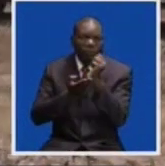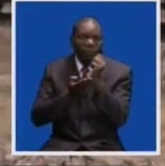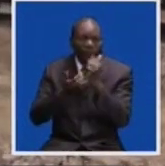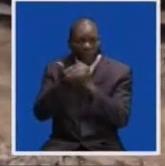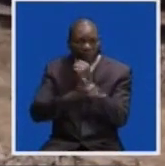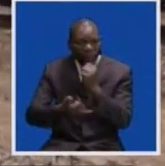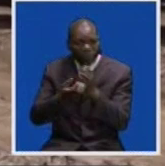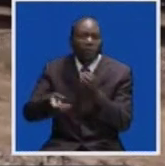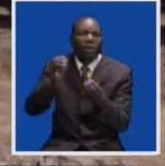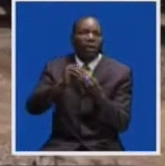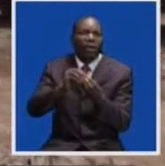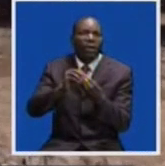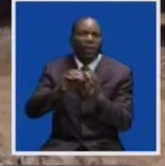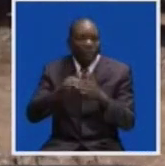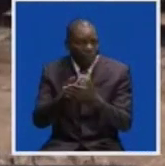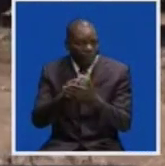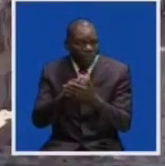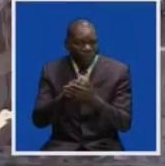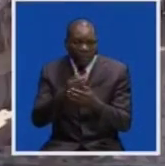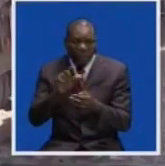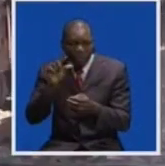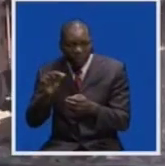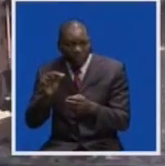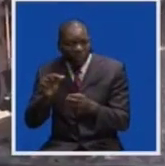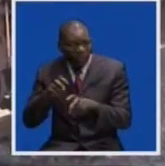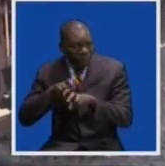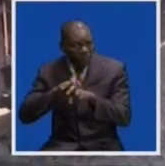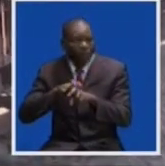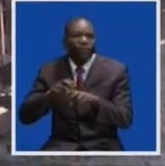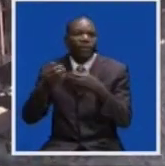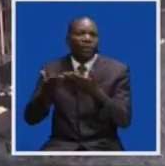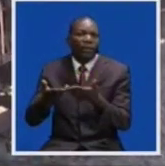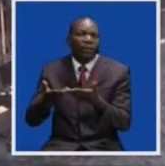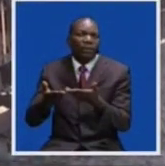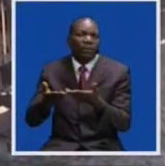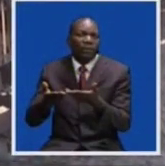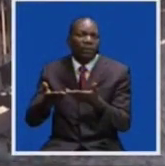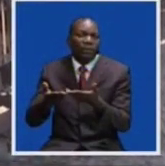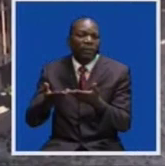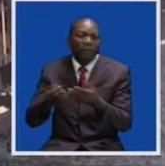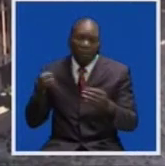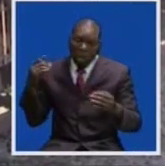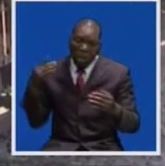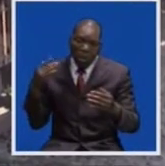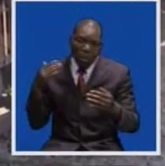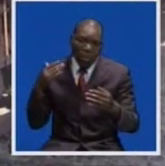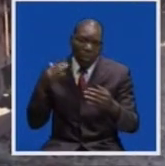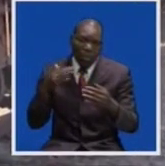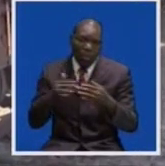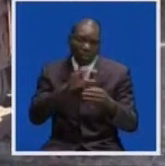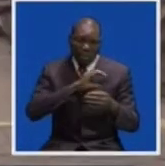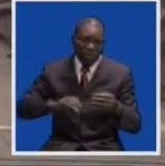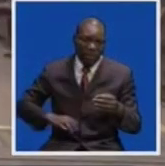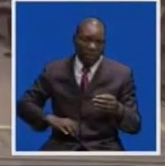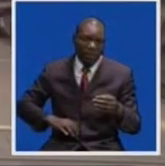country by offering an alternative cheaper source of transportation. But over the years, the campaign's